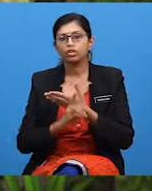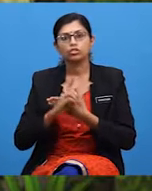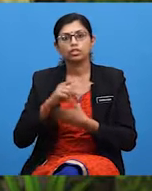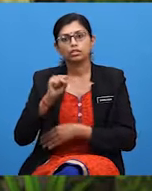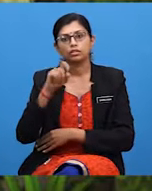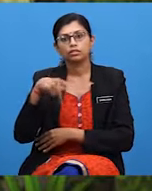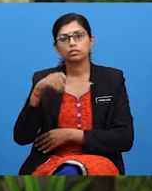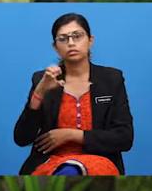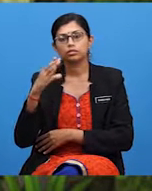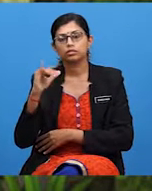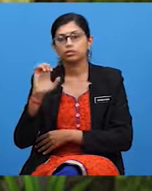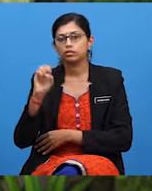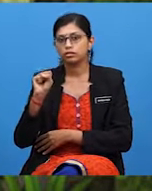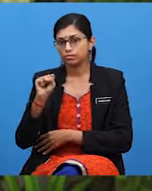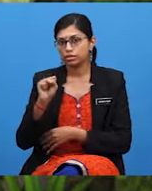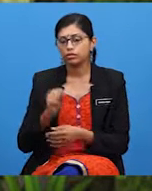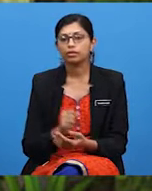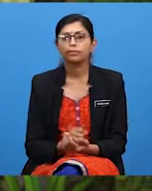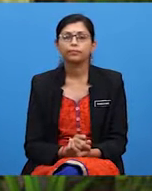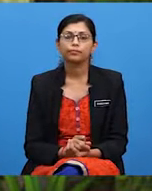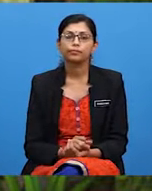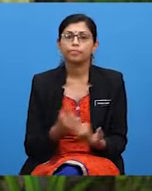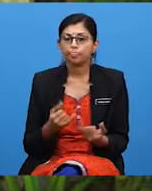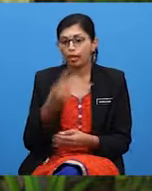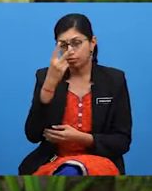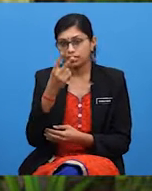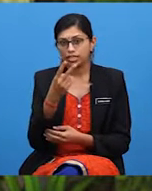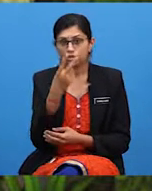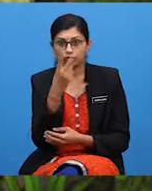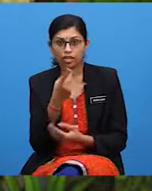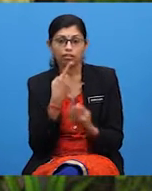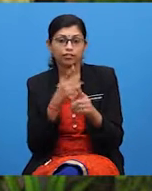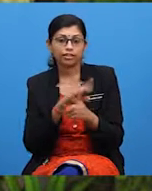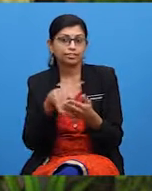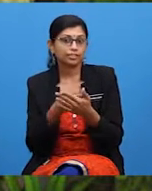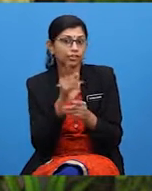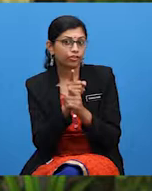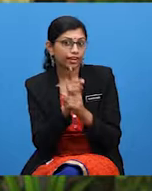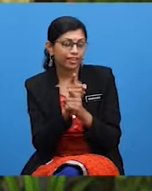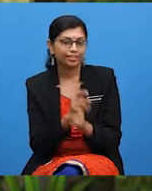Now, let's see if you get all the answers correct.